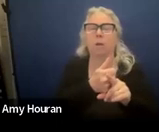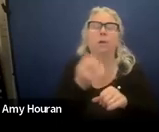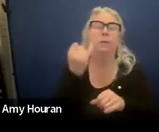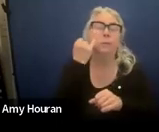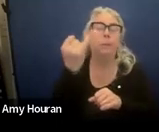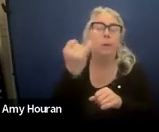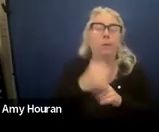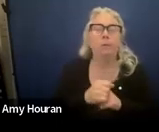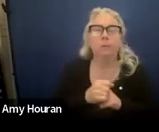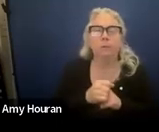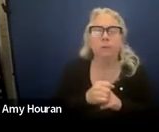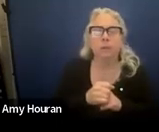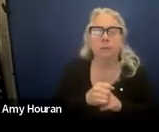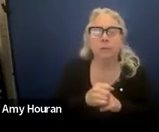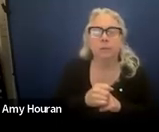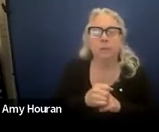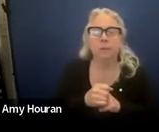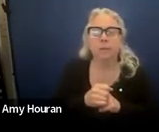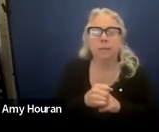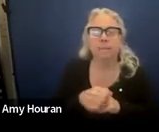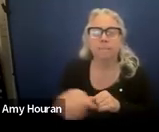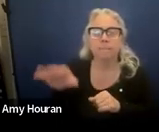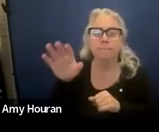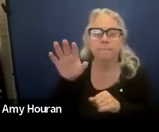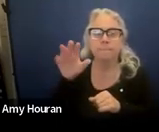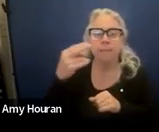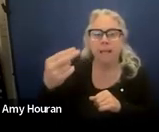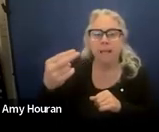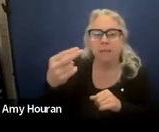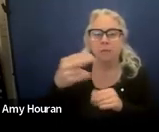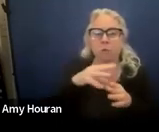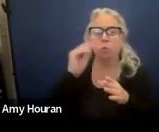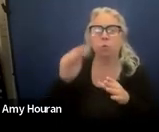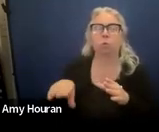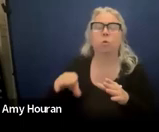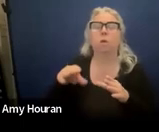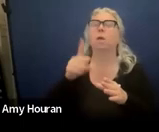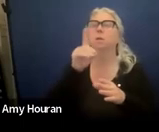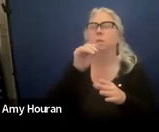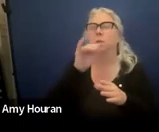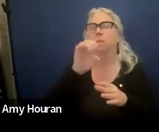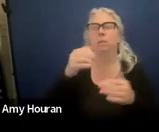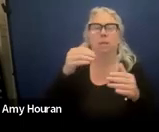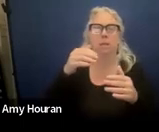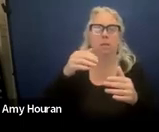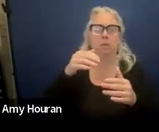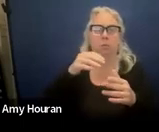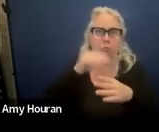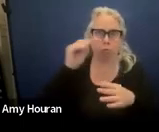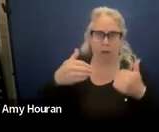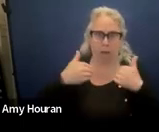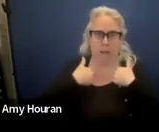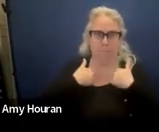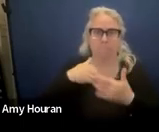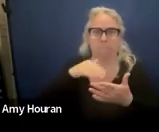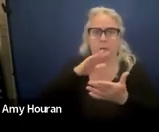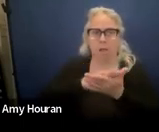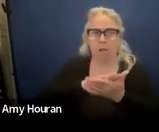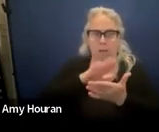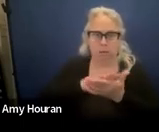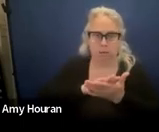h for example the student has uh does the student have academic need if that's checked yes